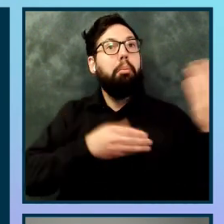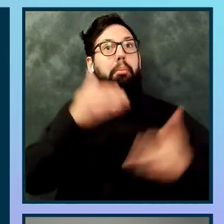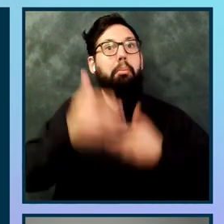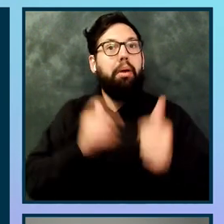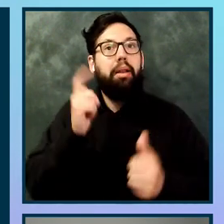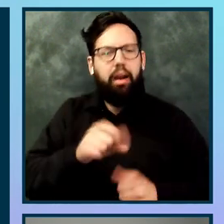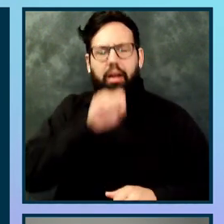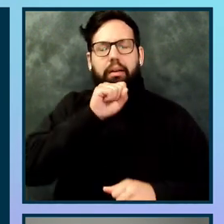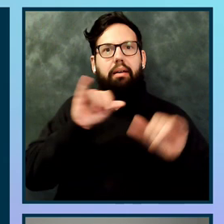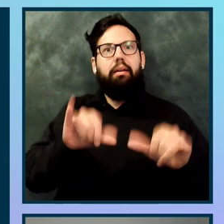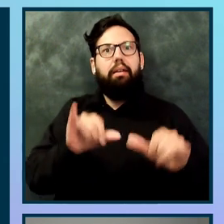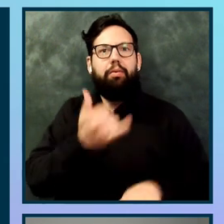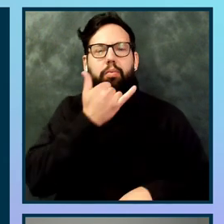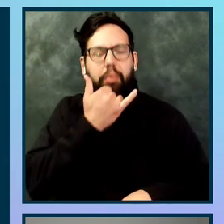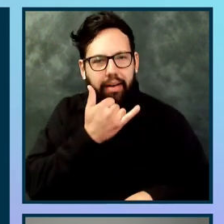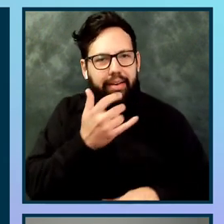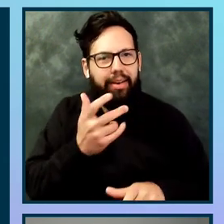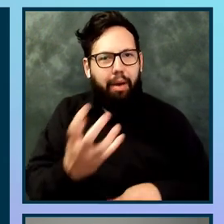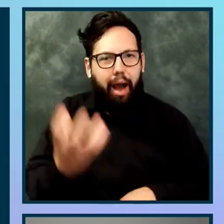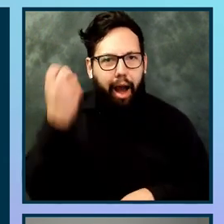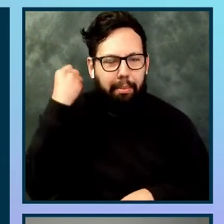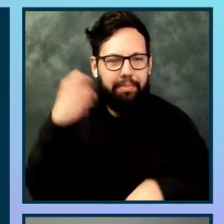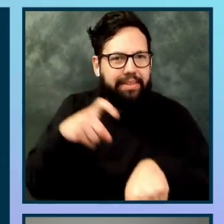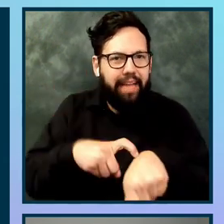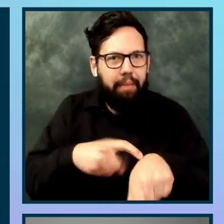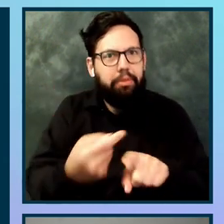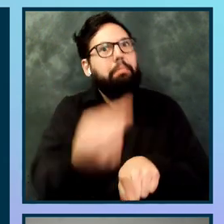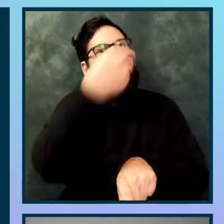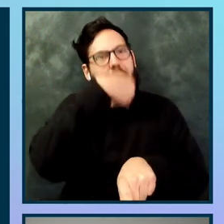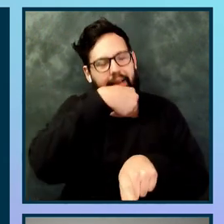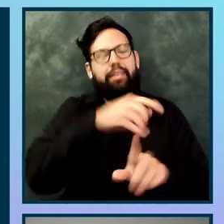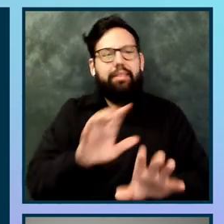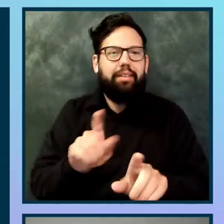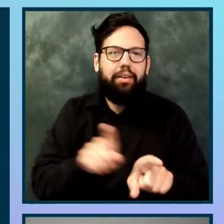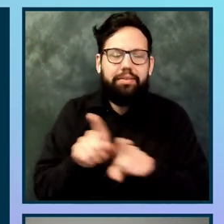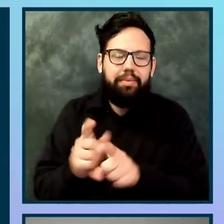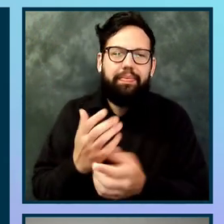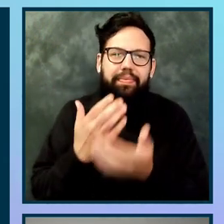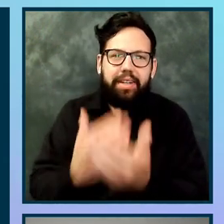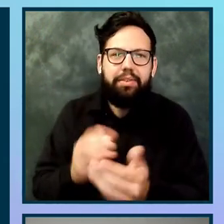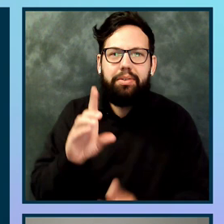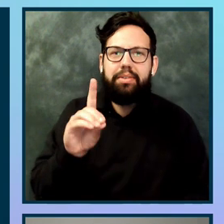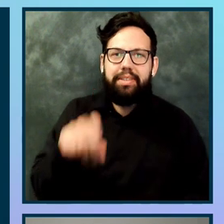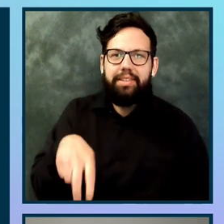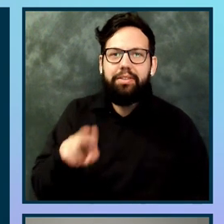And with all of this, I want to say, thanks, Deque, to allow me to